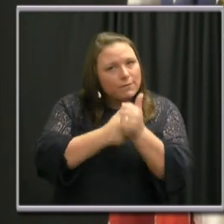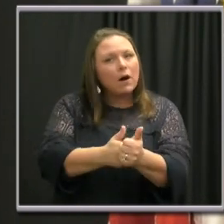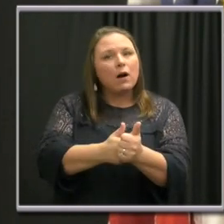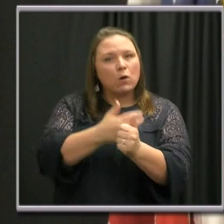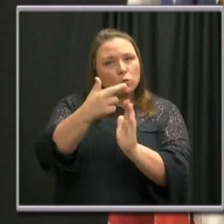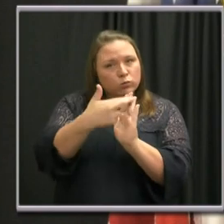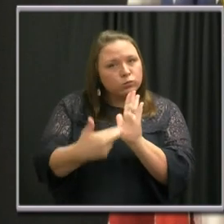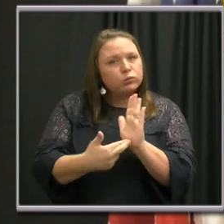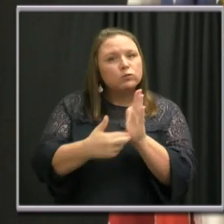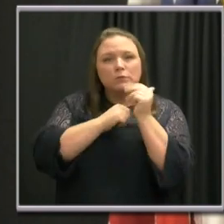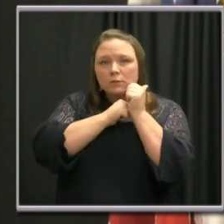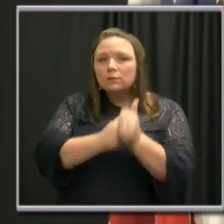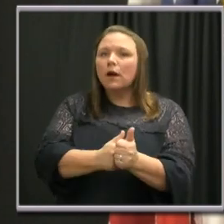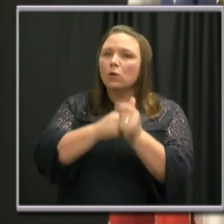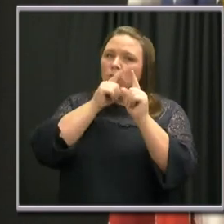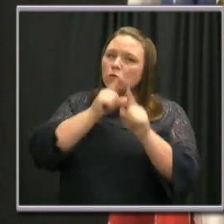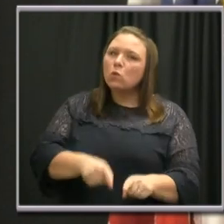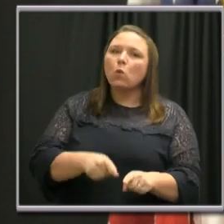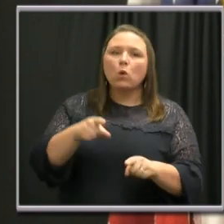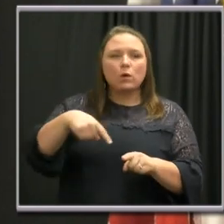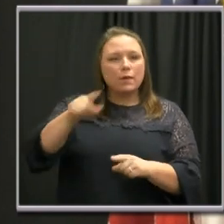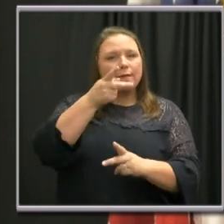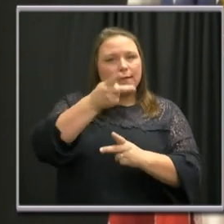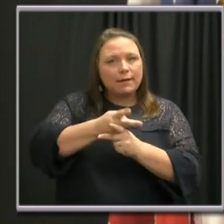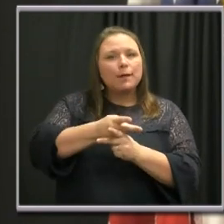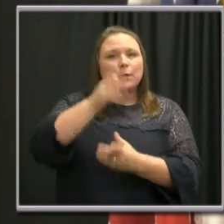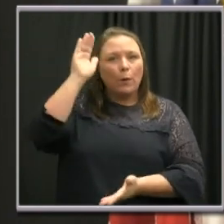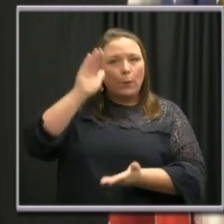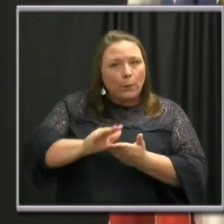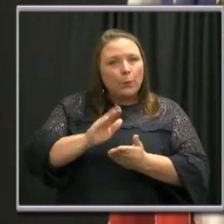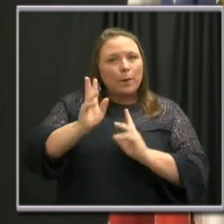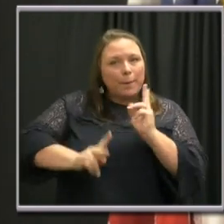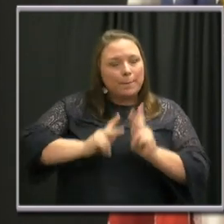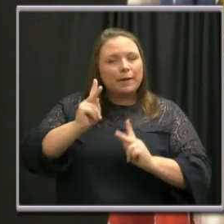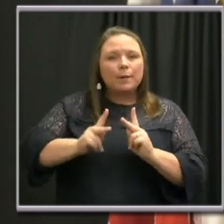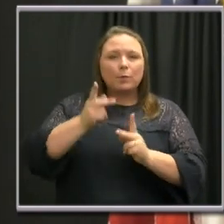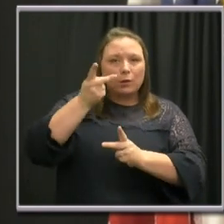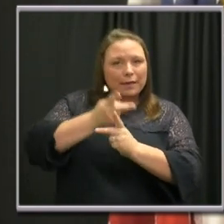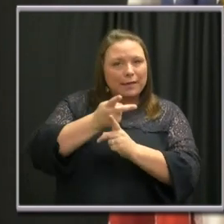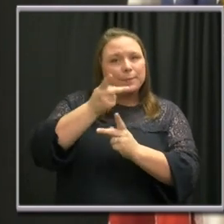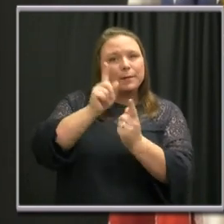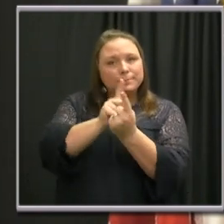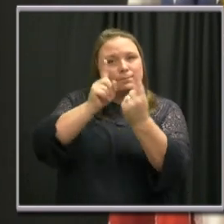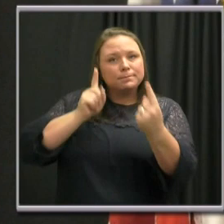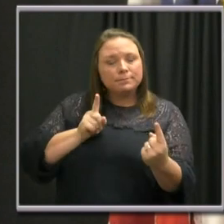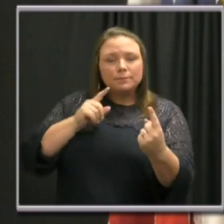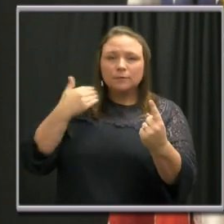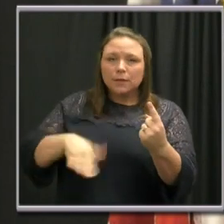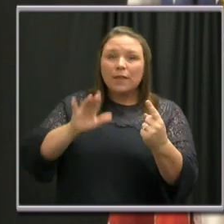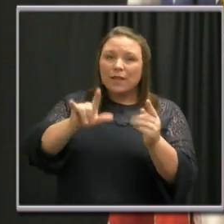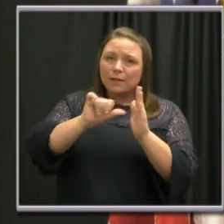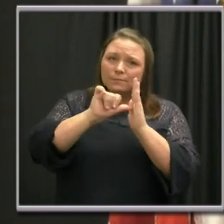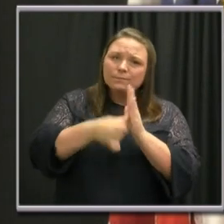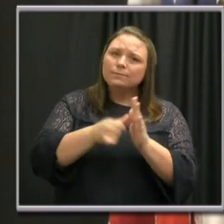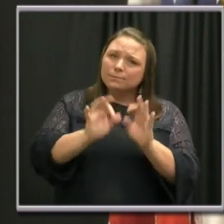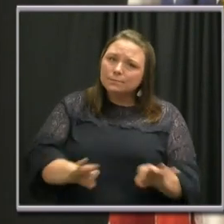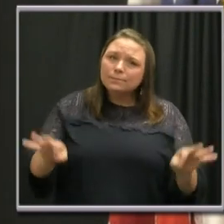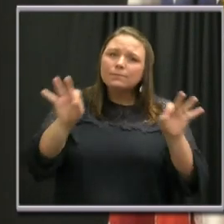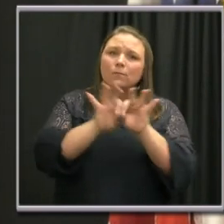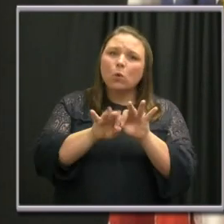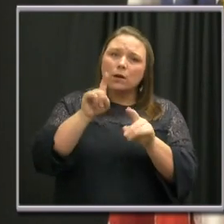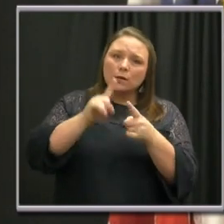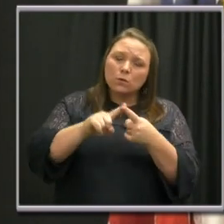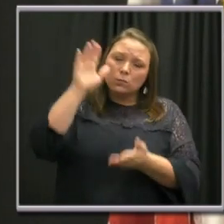really good job with controlling the crowds and social distancing. Enforcing this safer at home order is essential to reducing the